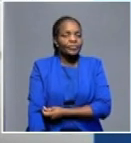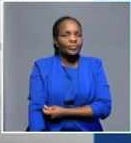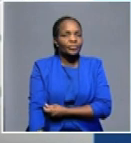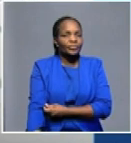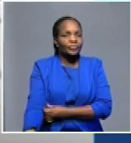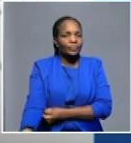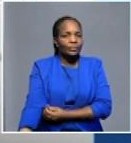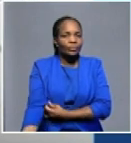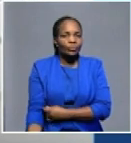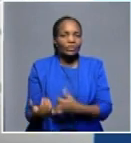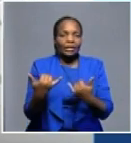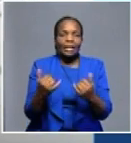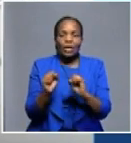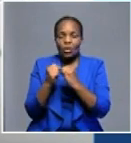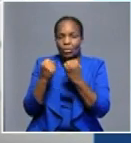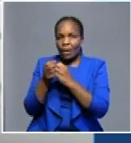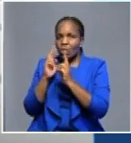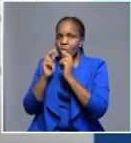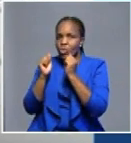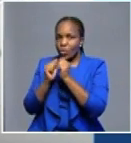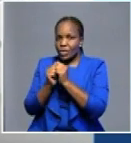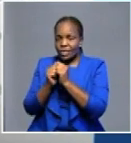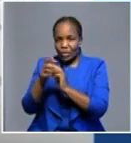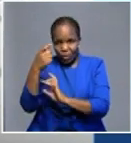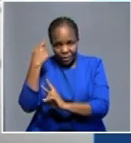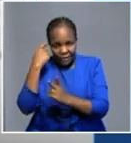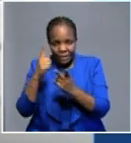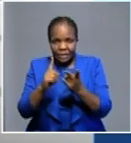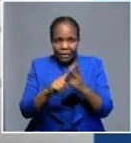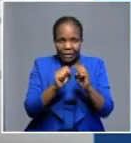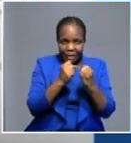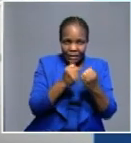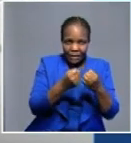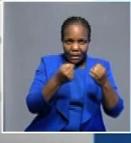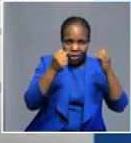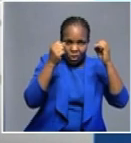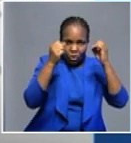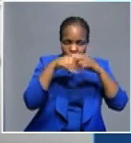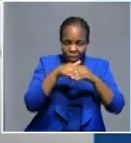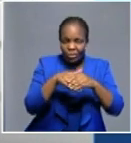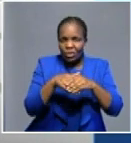forward in terms of NAFTA's discussion with the industry and authorities, and maybe just briefly?